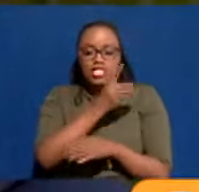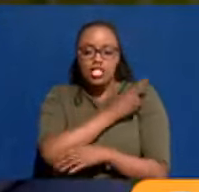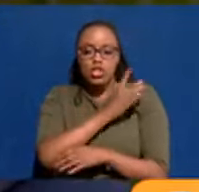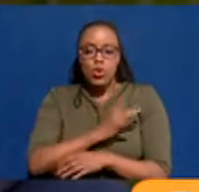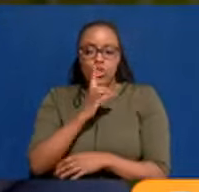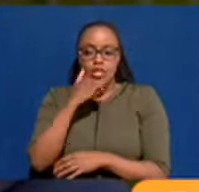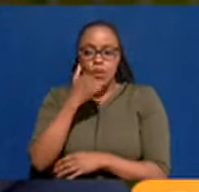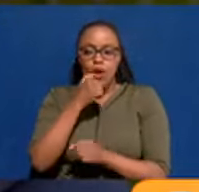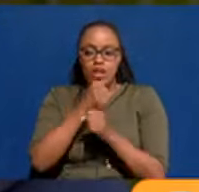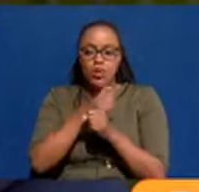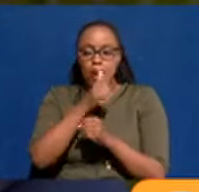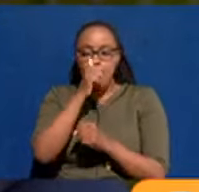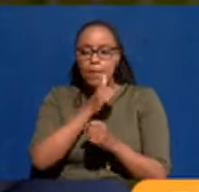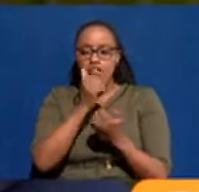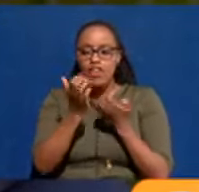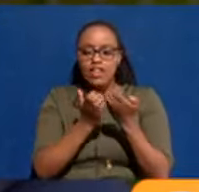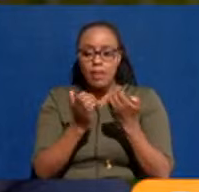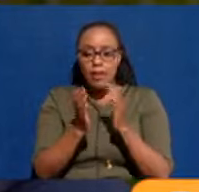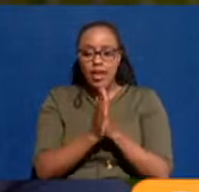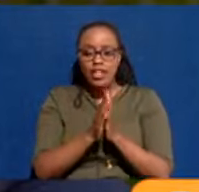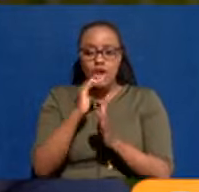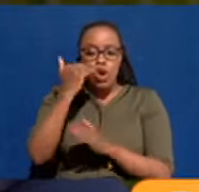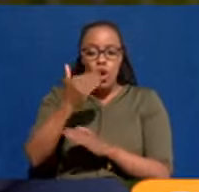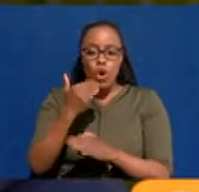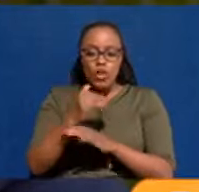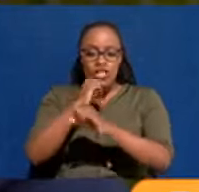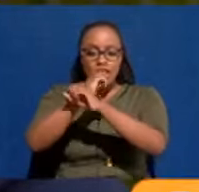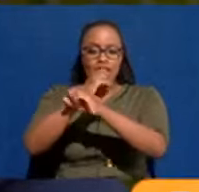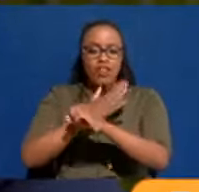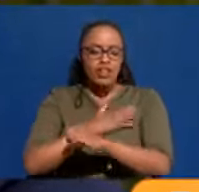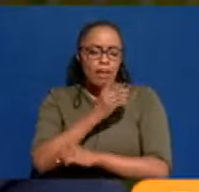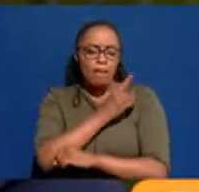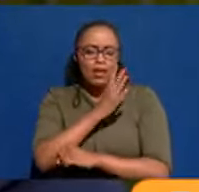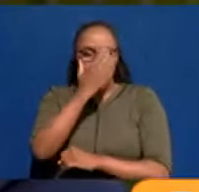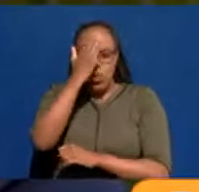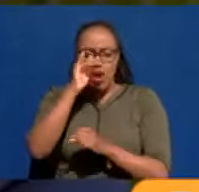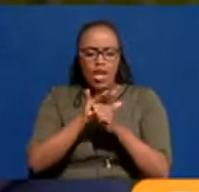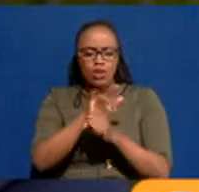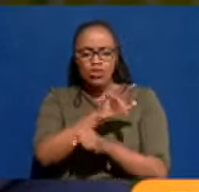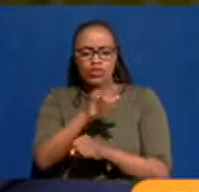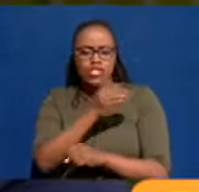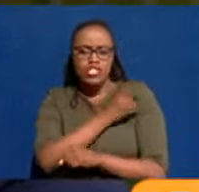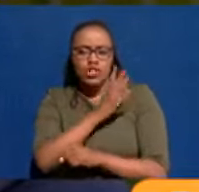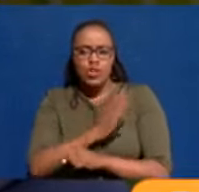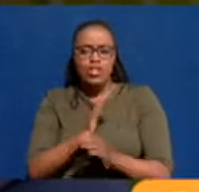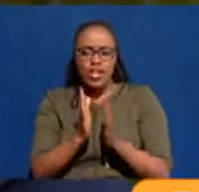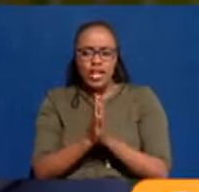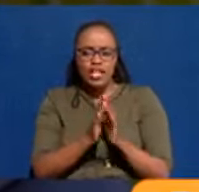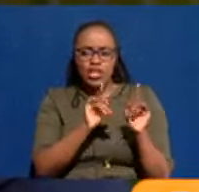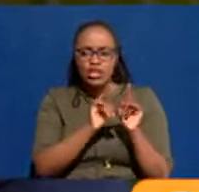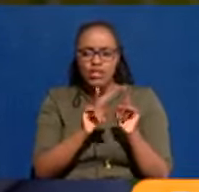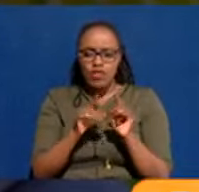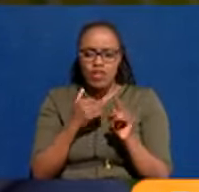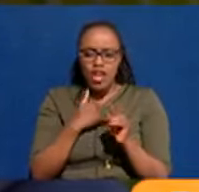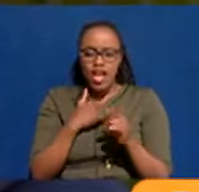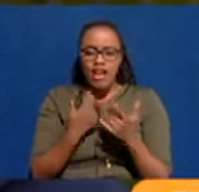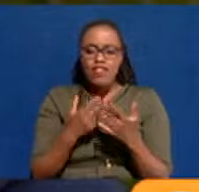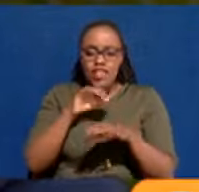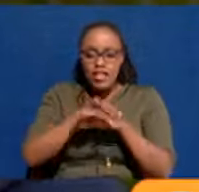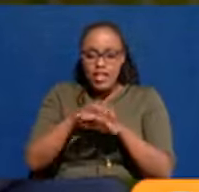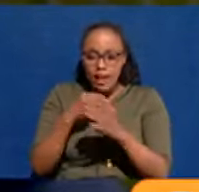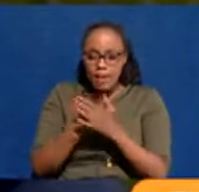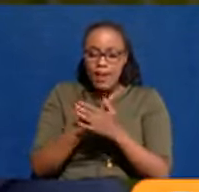who are doing private business, and I've always defended my doctors, even when you've gone, because many of them, and they sign a Hippocratic oath, they take it,